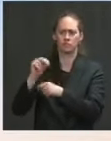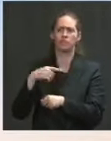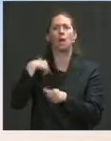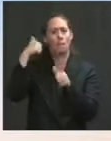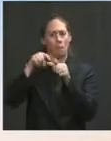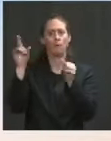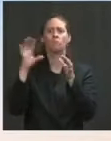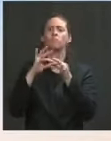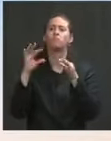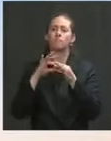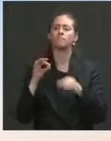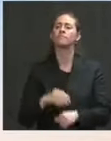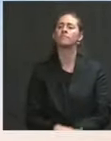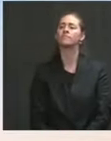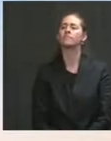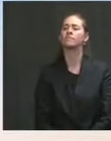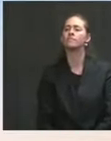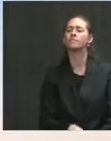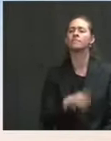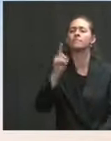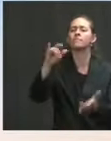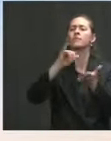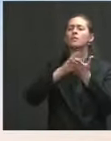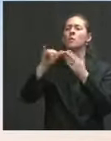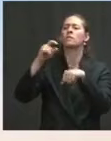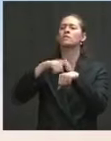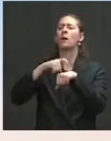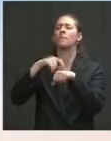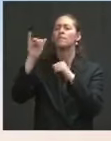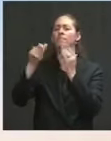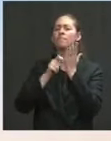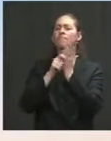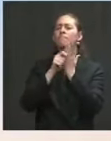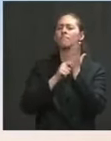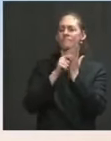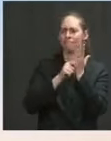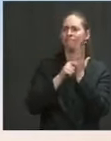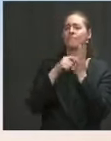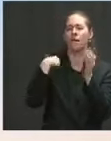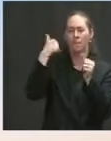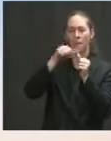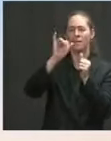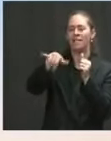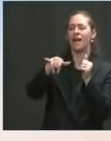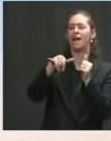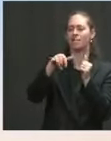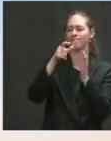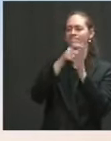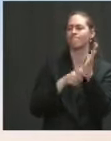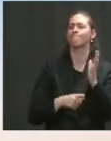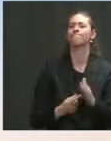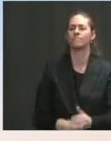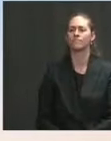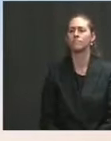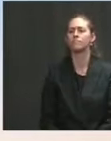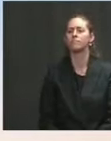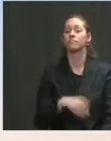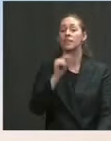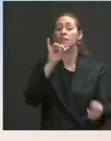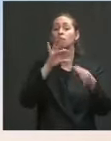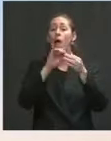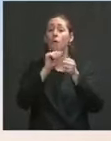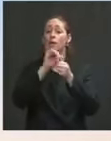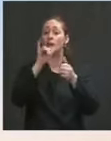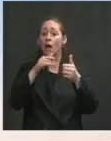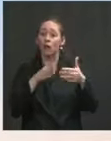I'm happy to venture to do exactly that. I will say that as it relates to these lawsuits, it's certainly a decision for